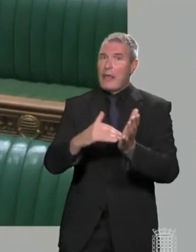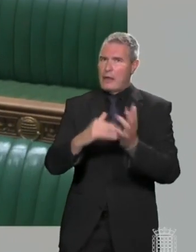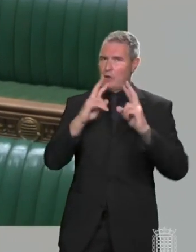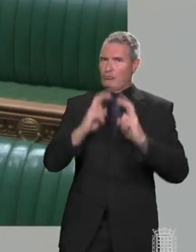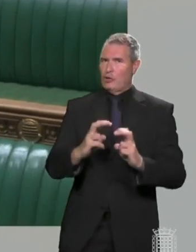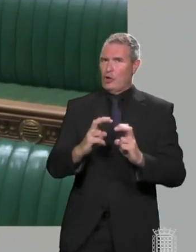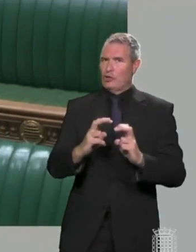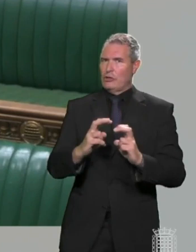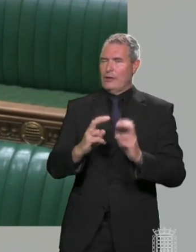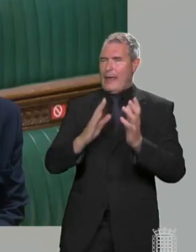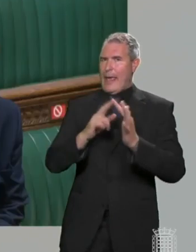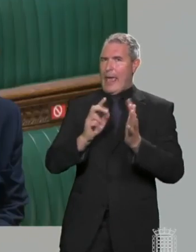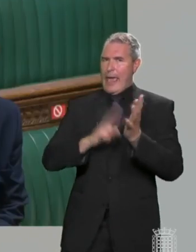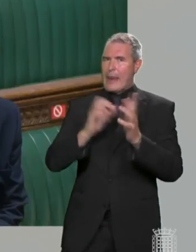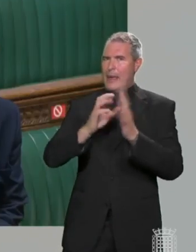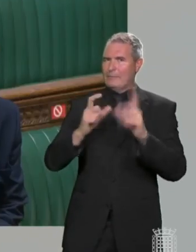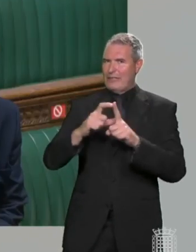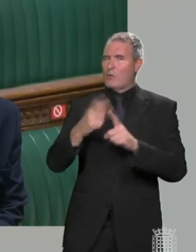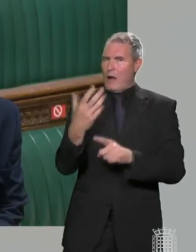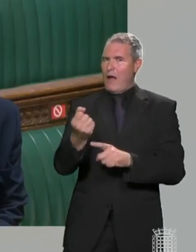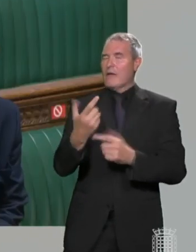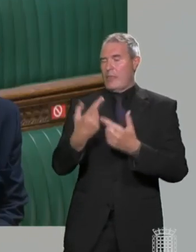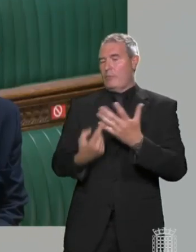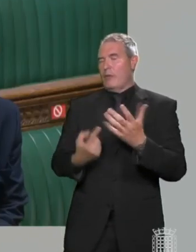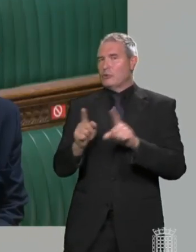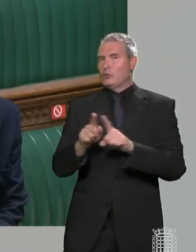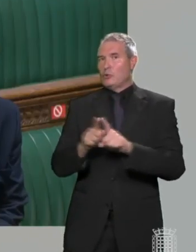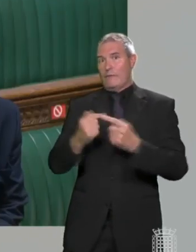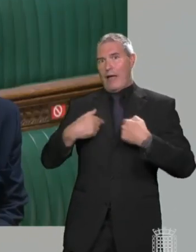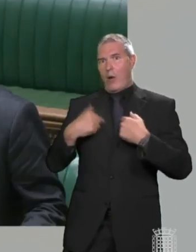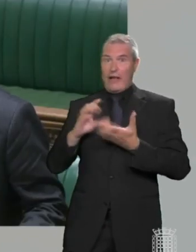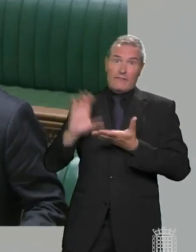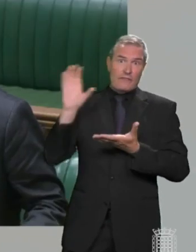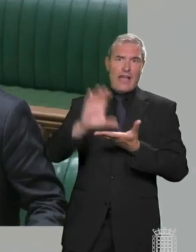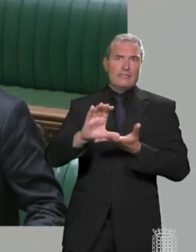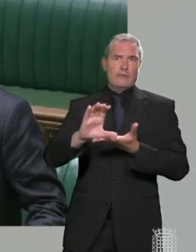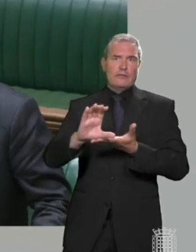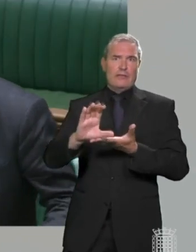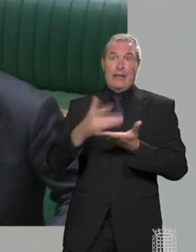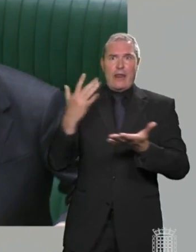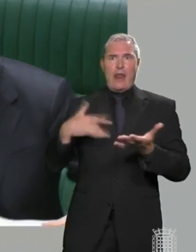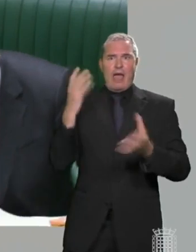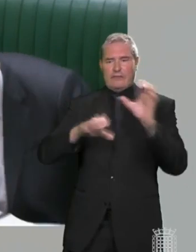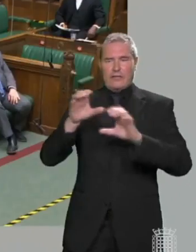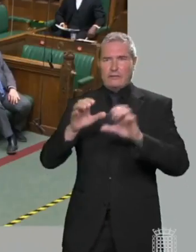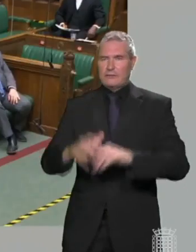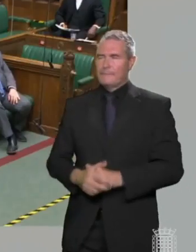into MND, but there will be more to come as part of our general massive investment in life sciences.